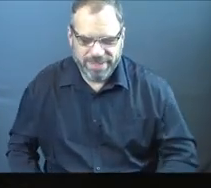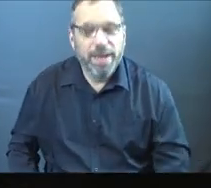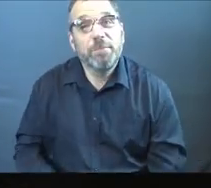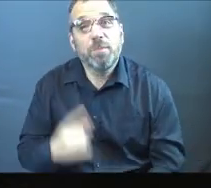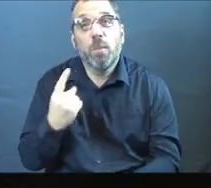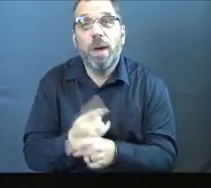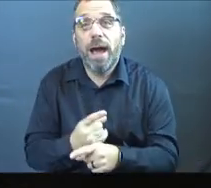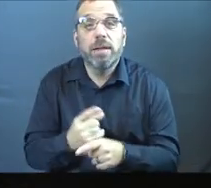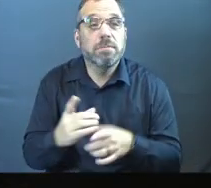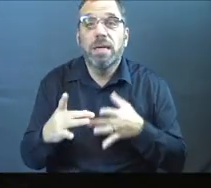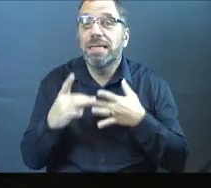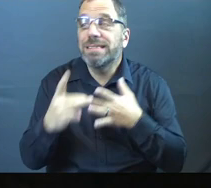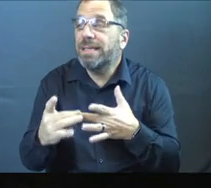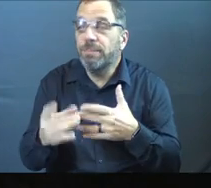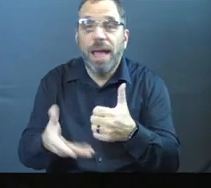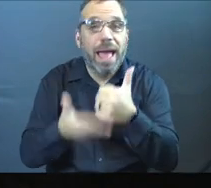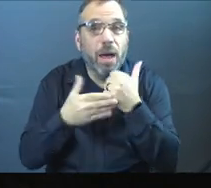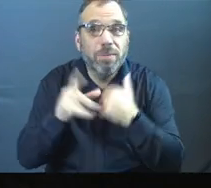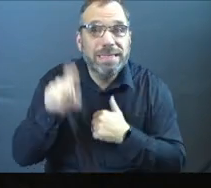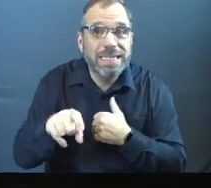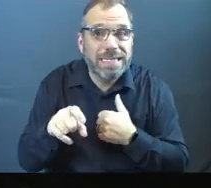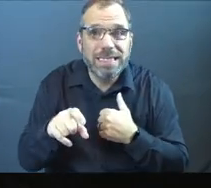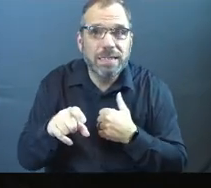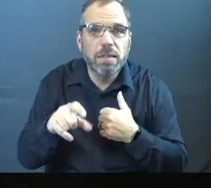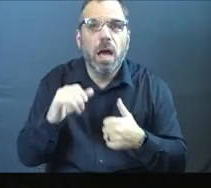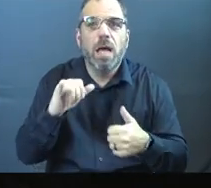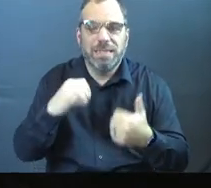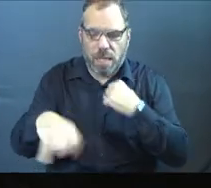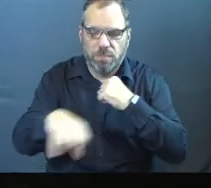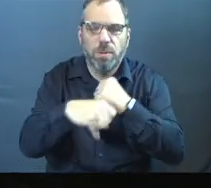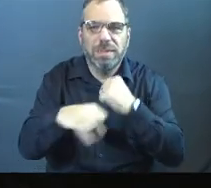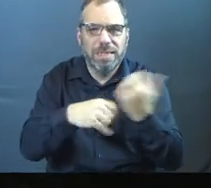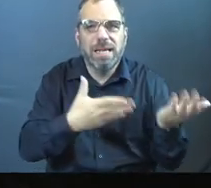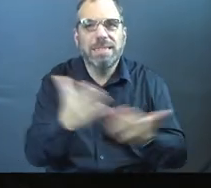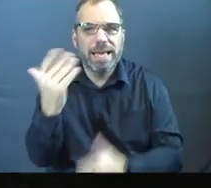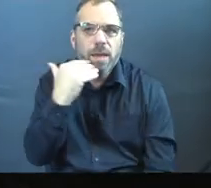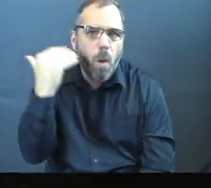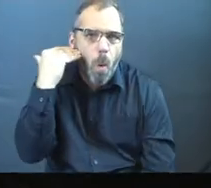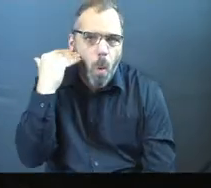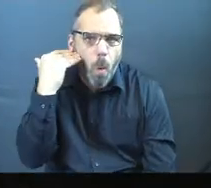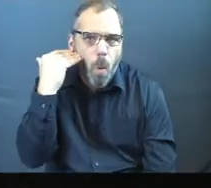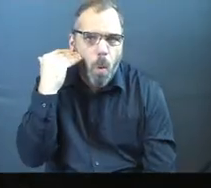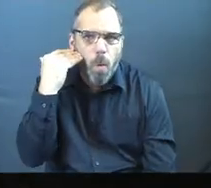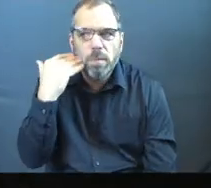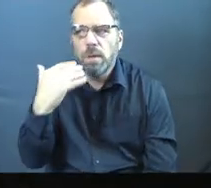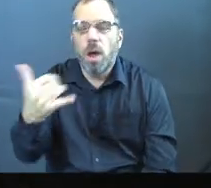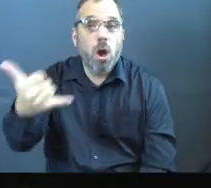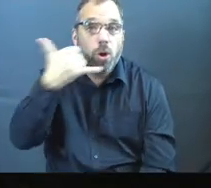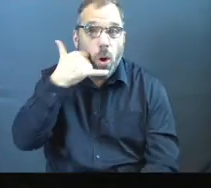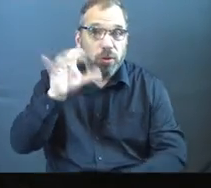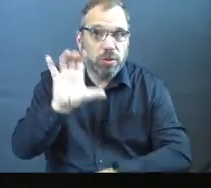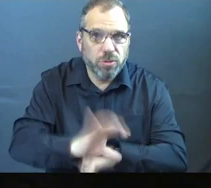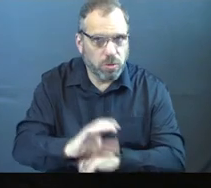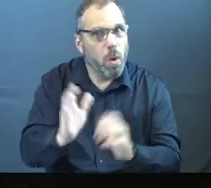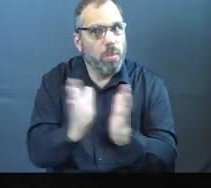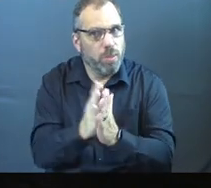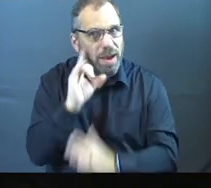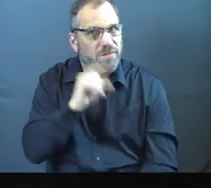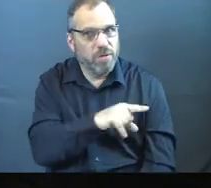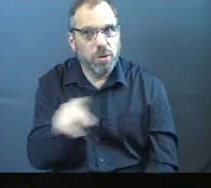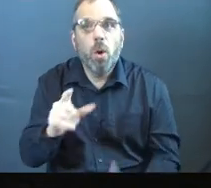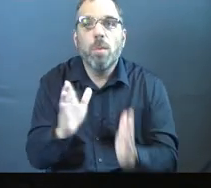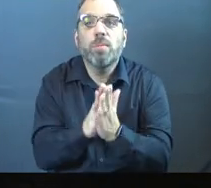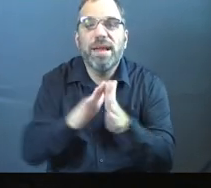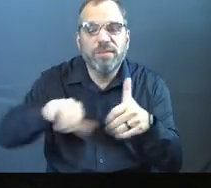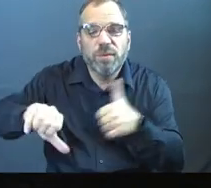Right? If you need some direction, some help with this, take those bulletins home with you, please. Reach out to us at the church. We'll praying for you guys. We're praying for